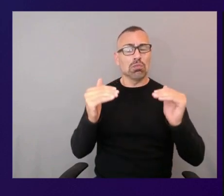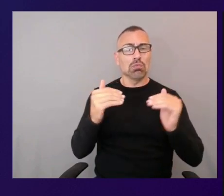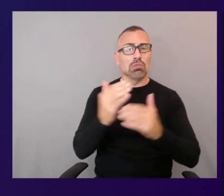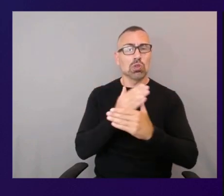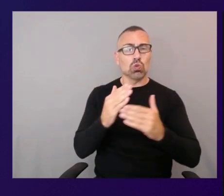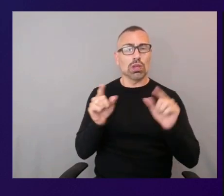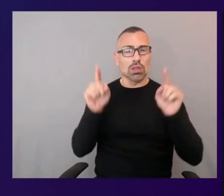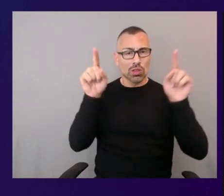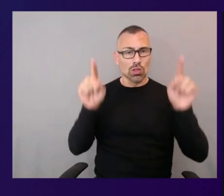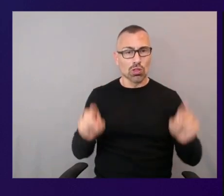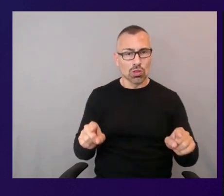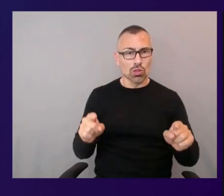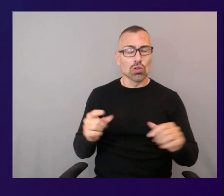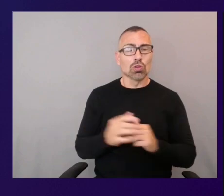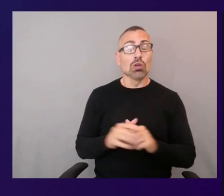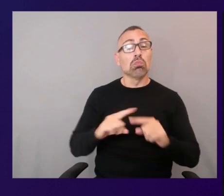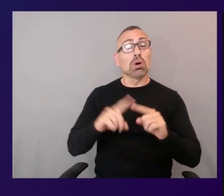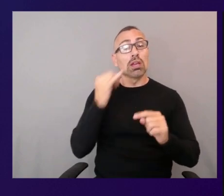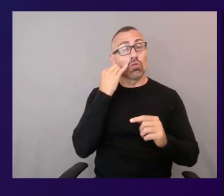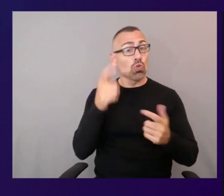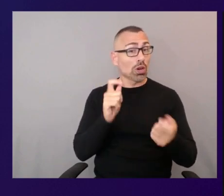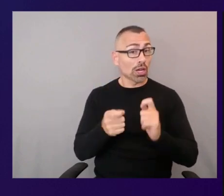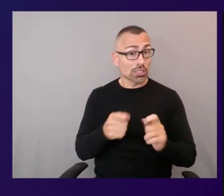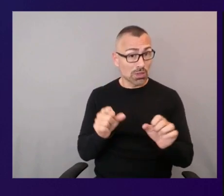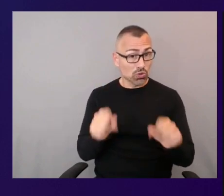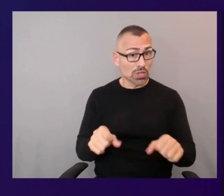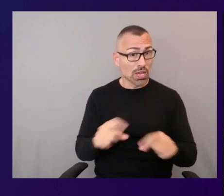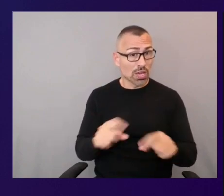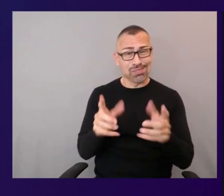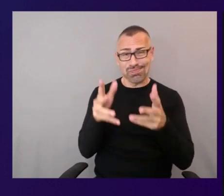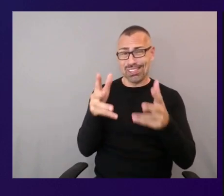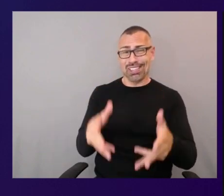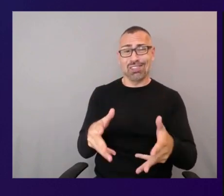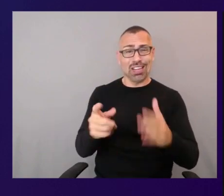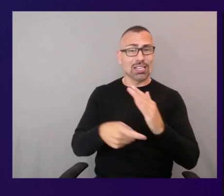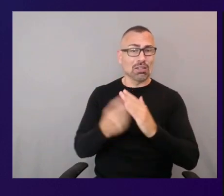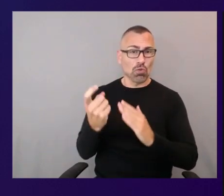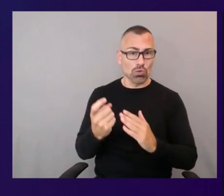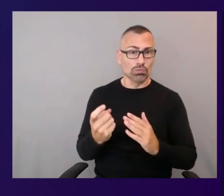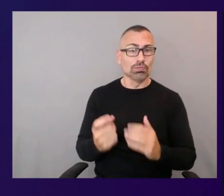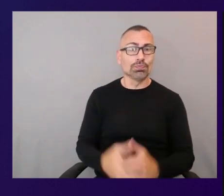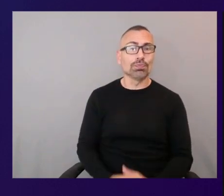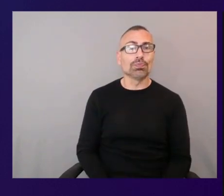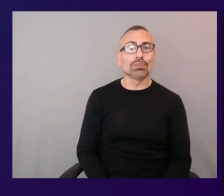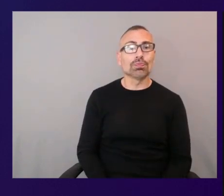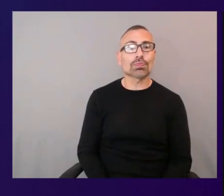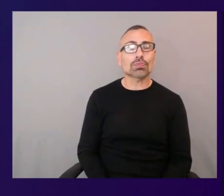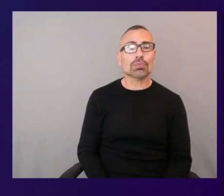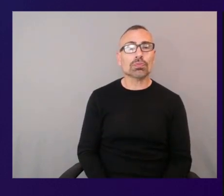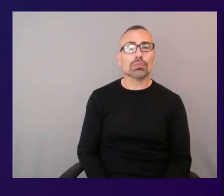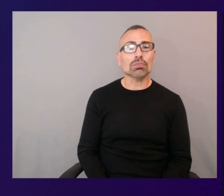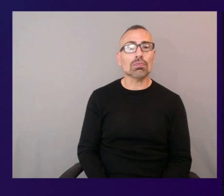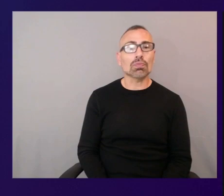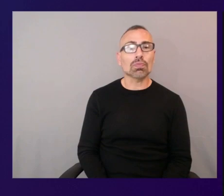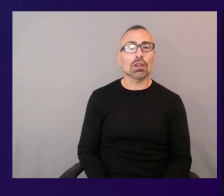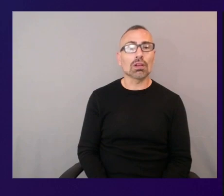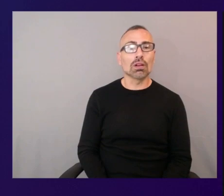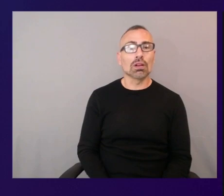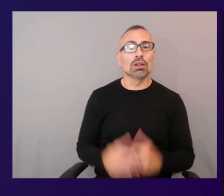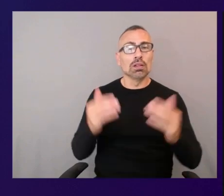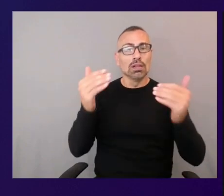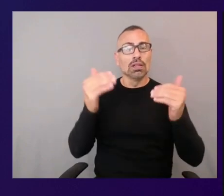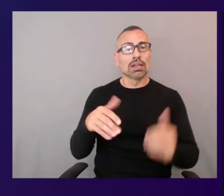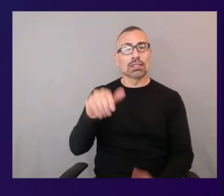but i'm go ahead and leave it as default the next thing is going to be the adaverse regions